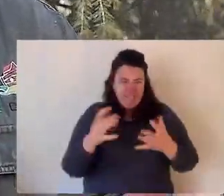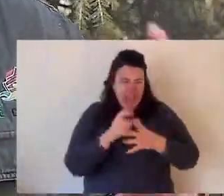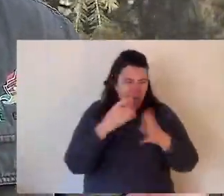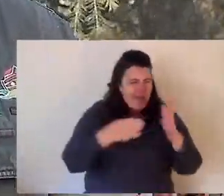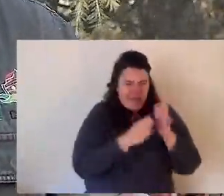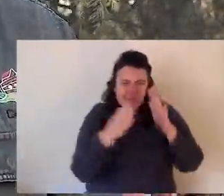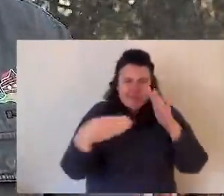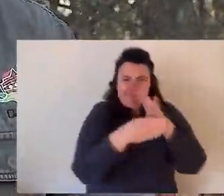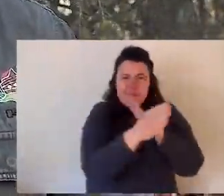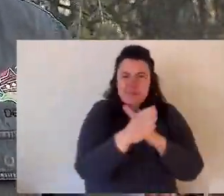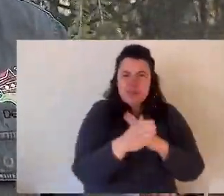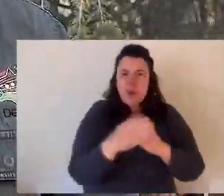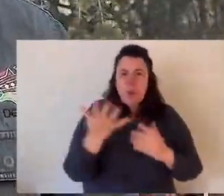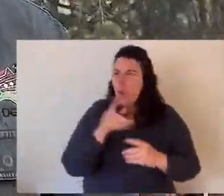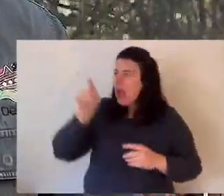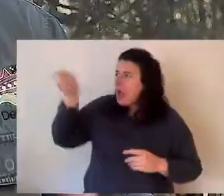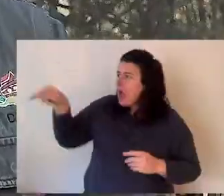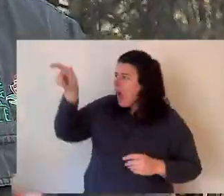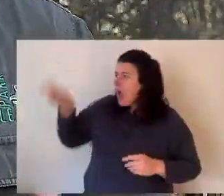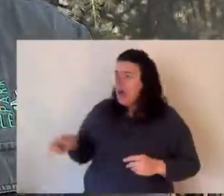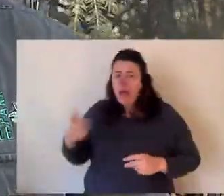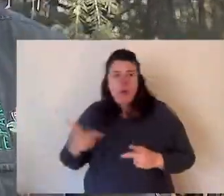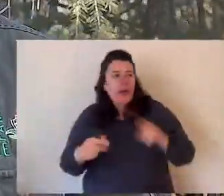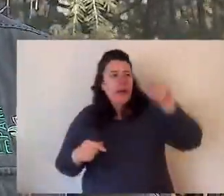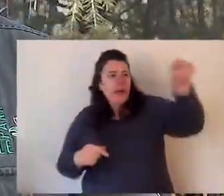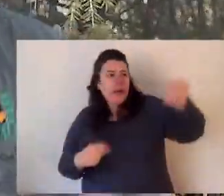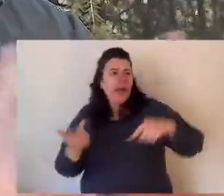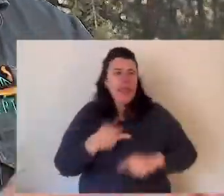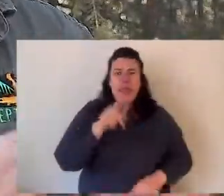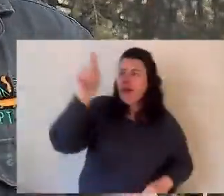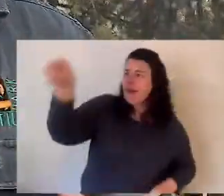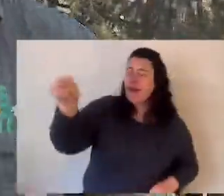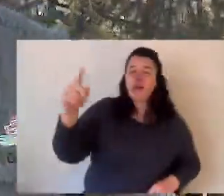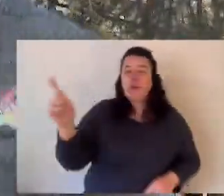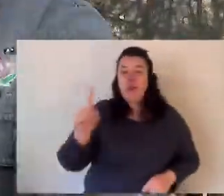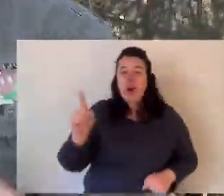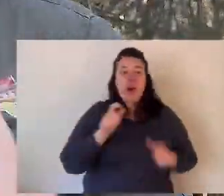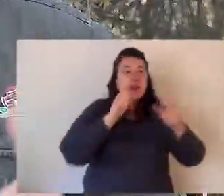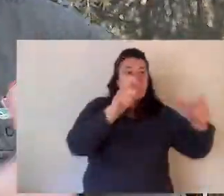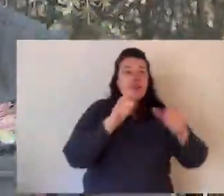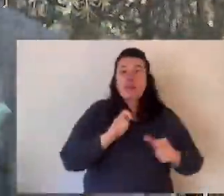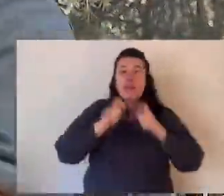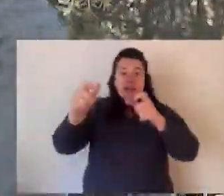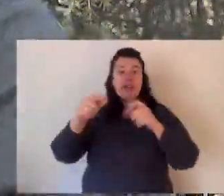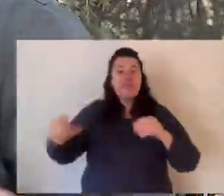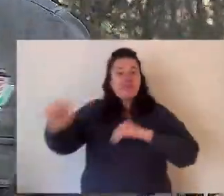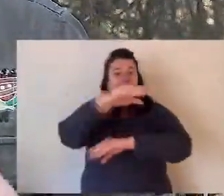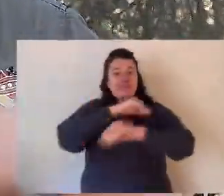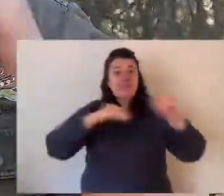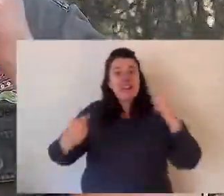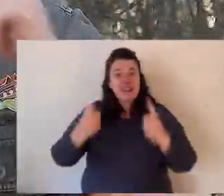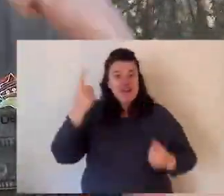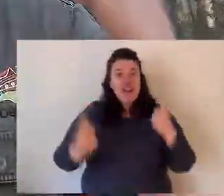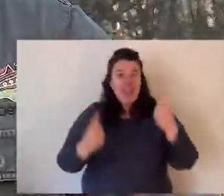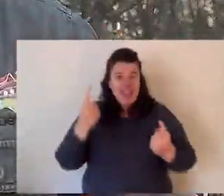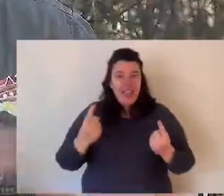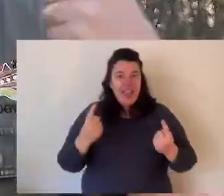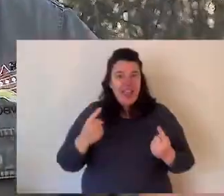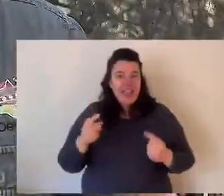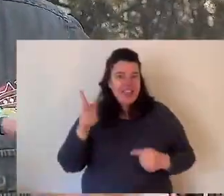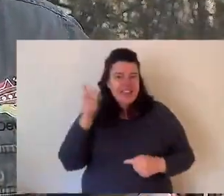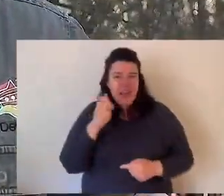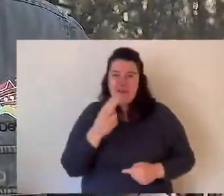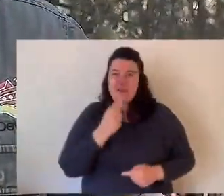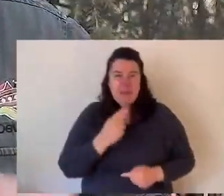foraging they're in quite dense bush and an easy way of knowing where your neighbour is or your mate is or your joeys are is to be vocal